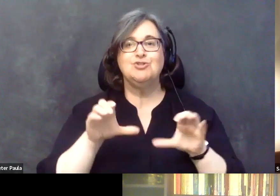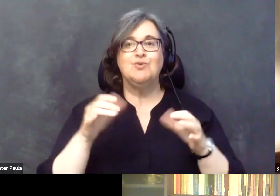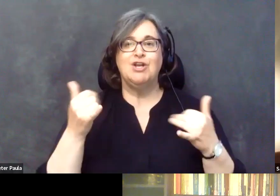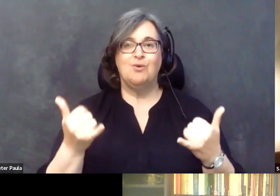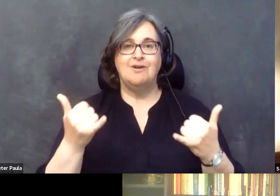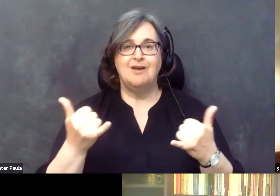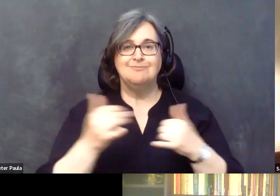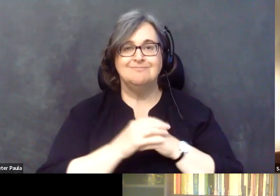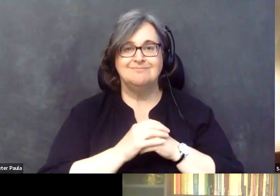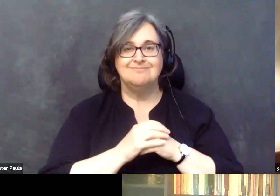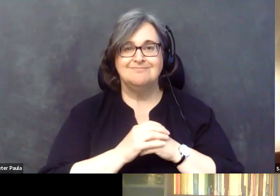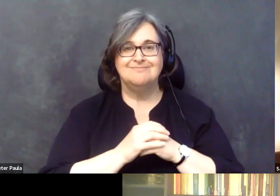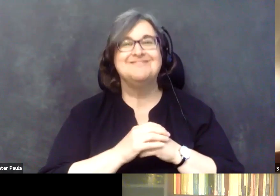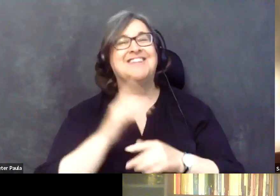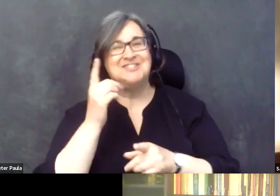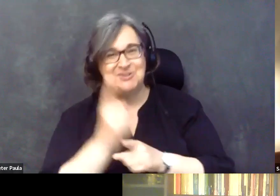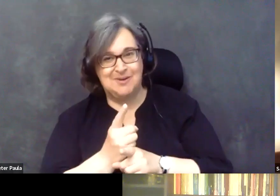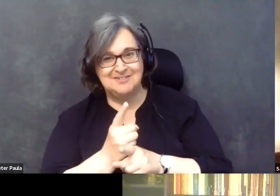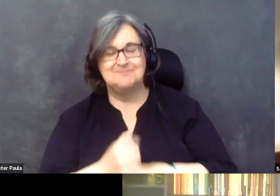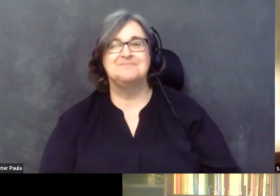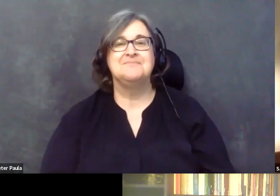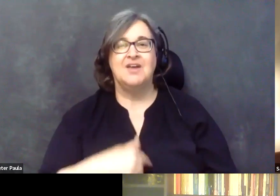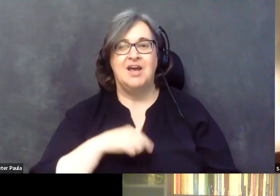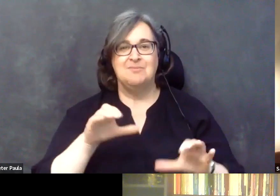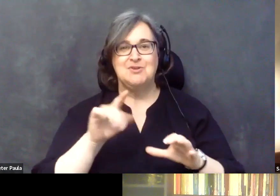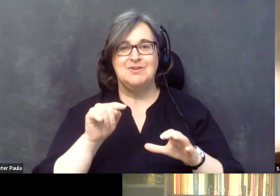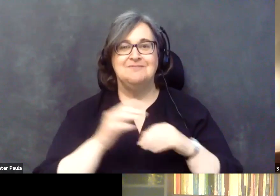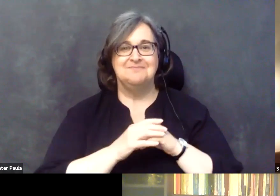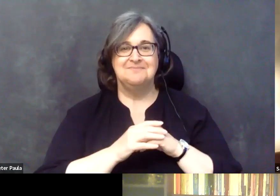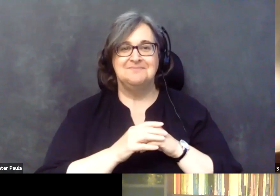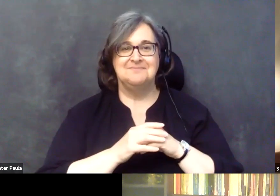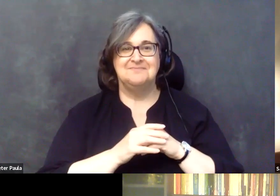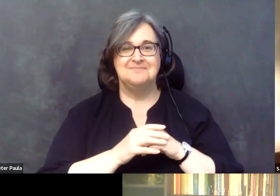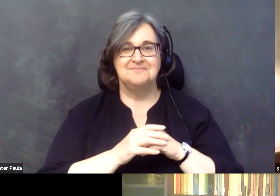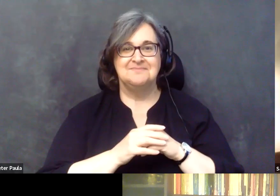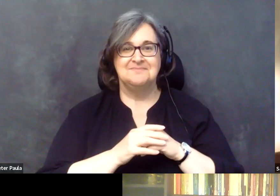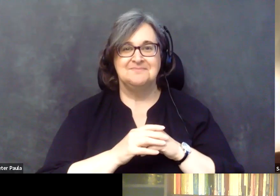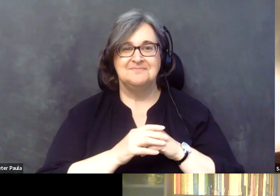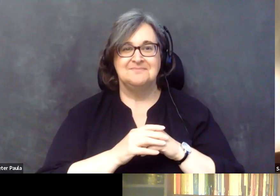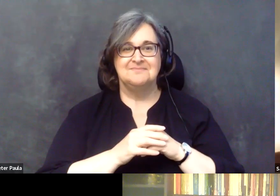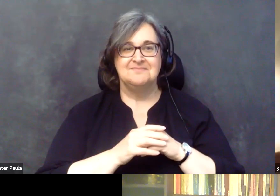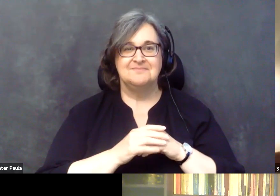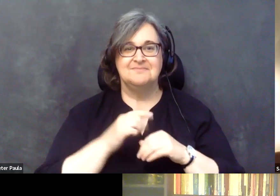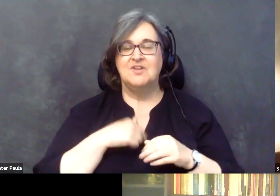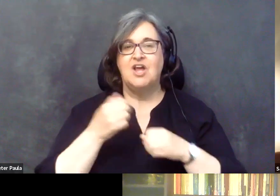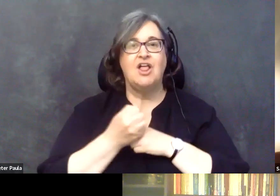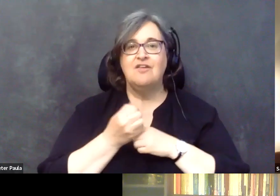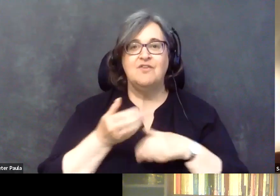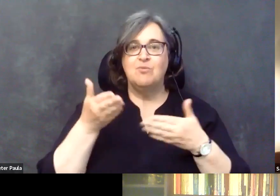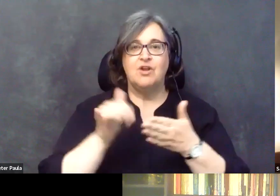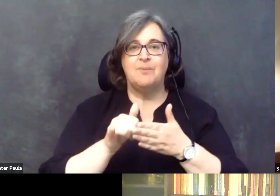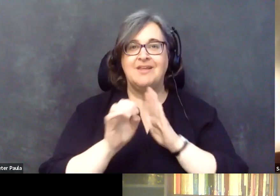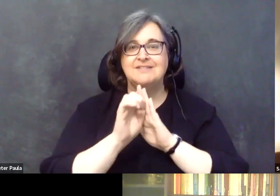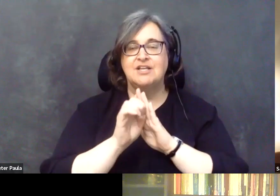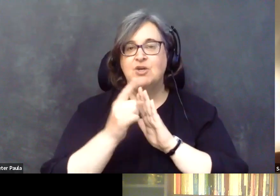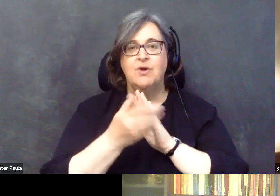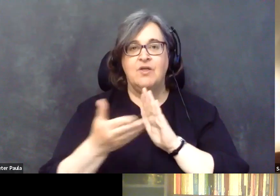right now? That's correct. I am doing it. I yeah, I I love that you brought up that example because that's